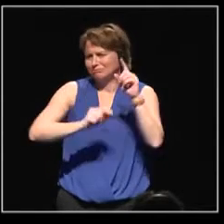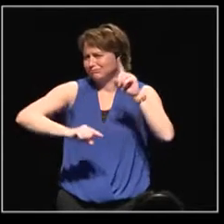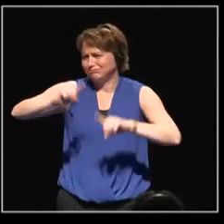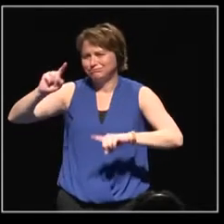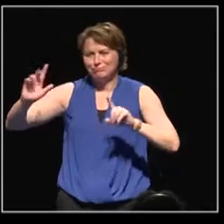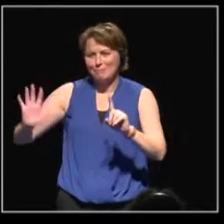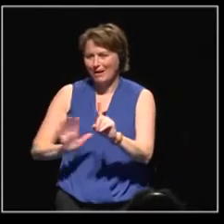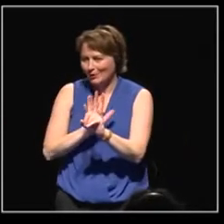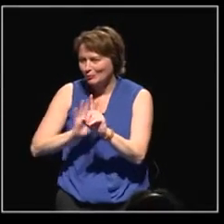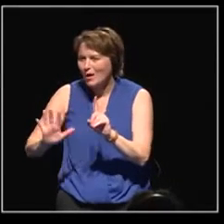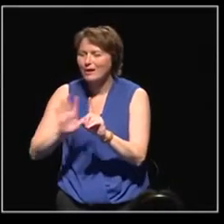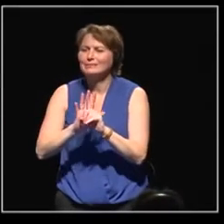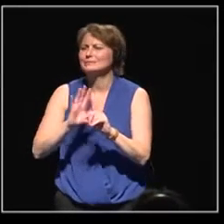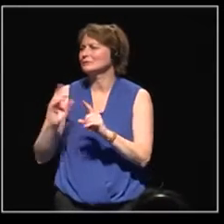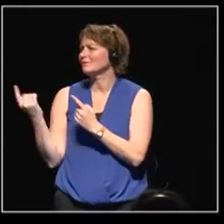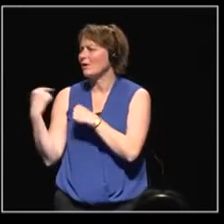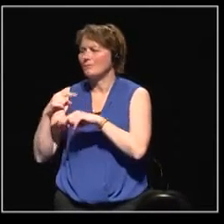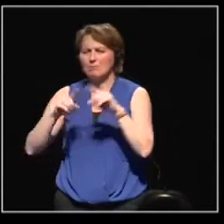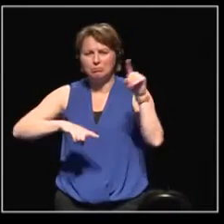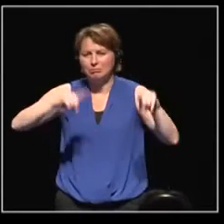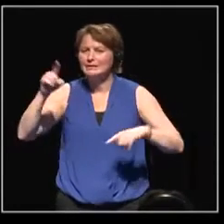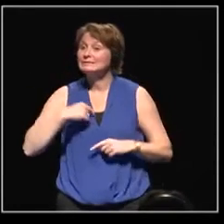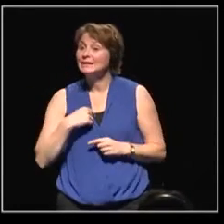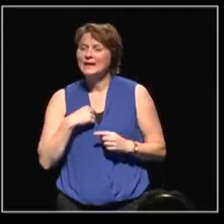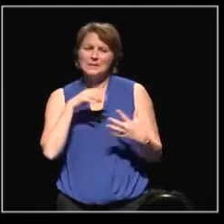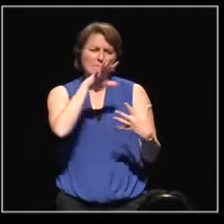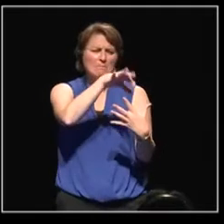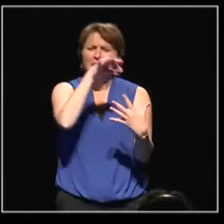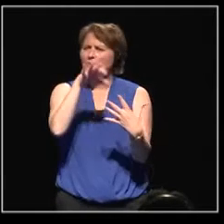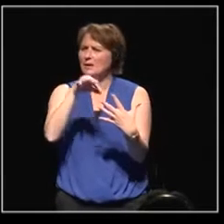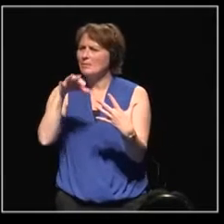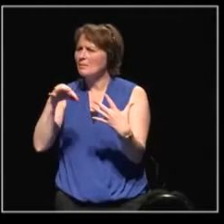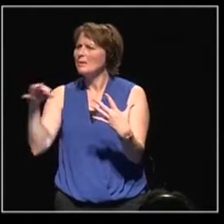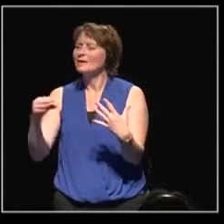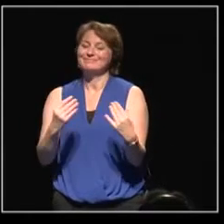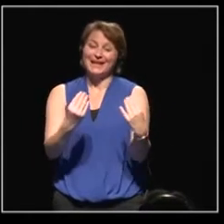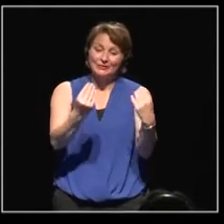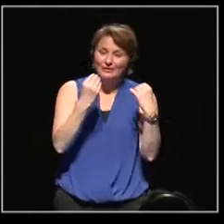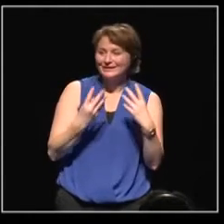and they have been selected regardless of their skills or educational level. That's very important.